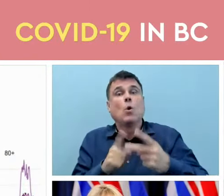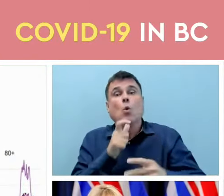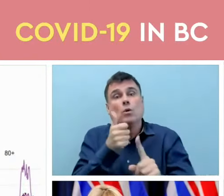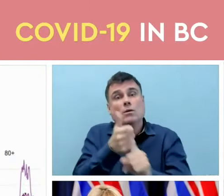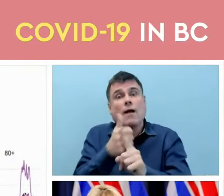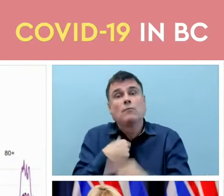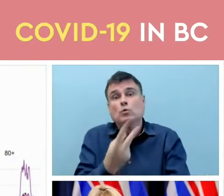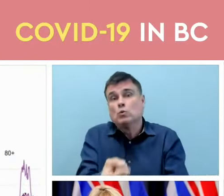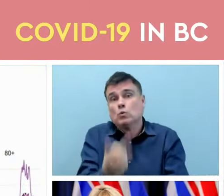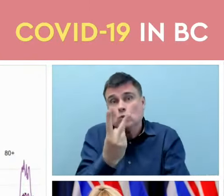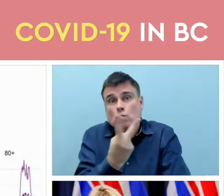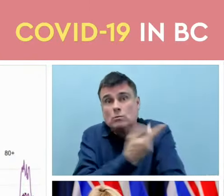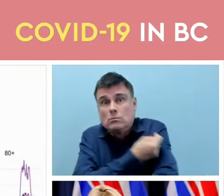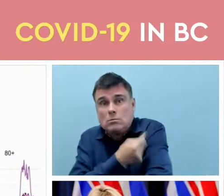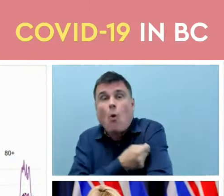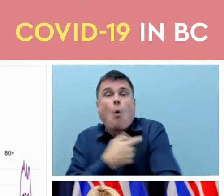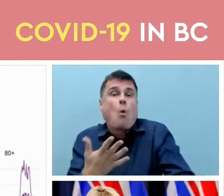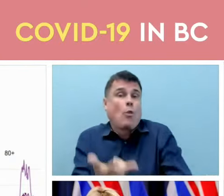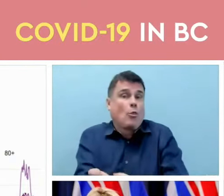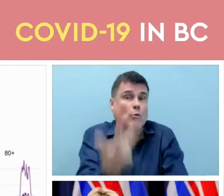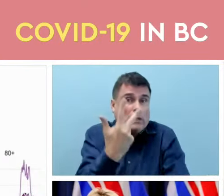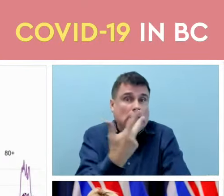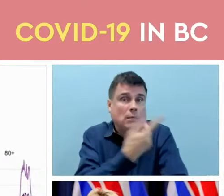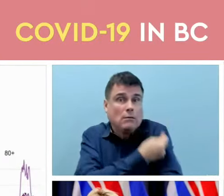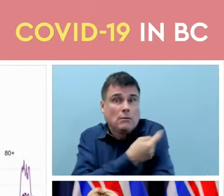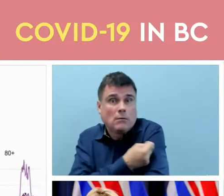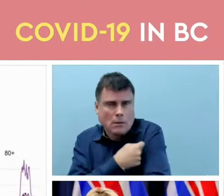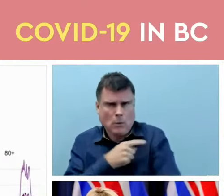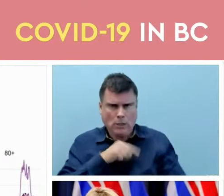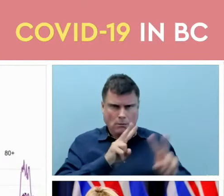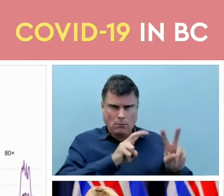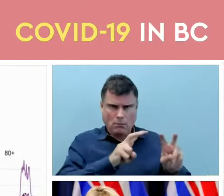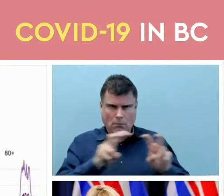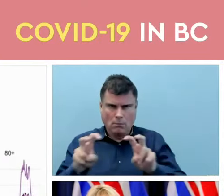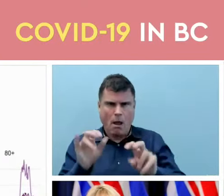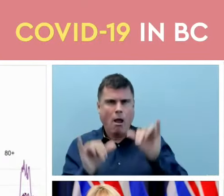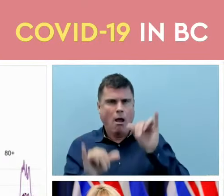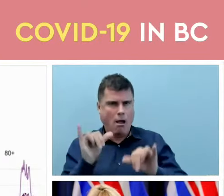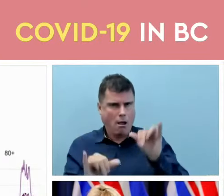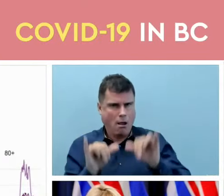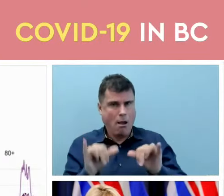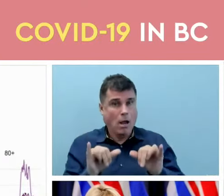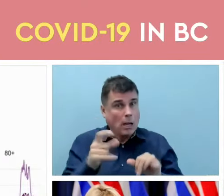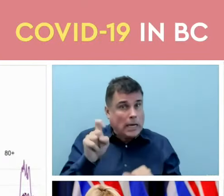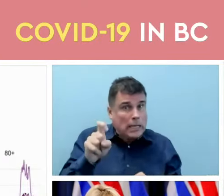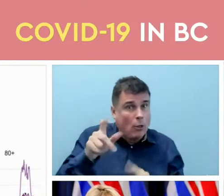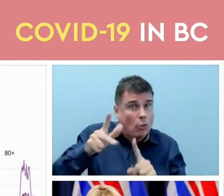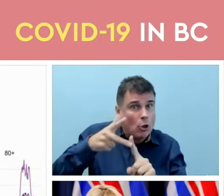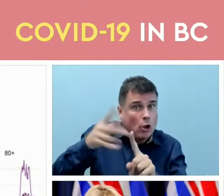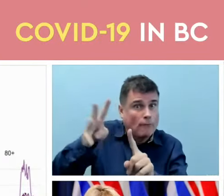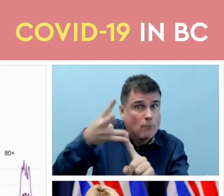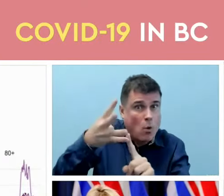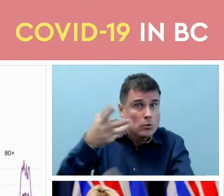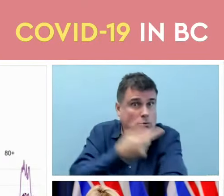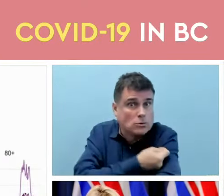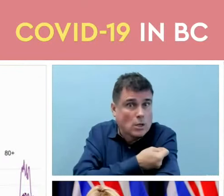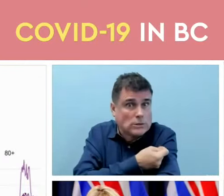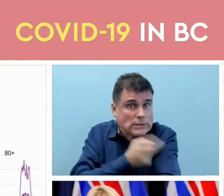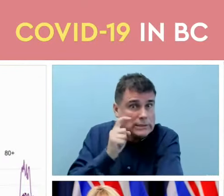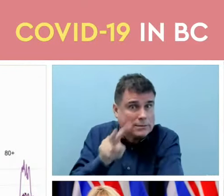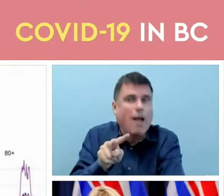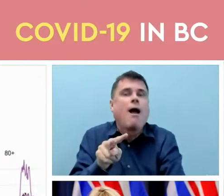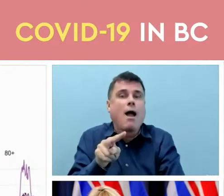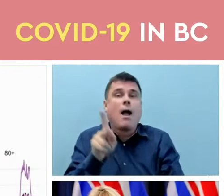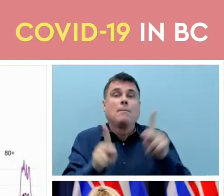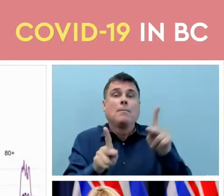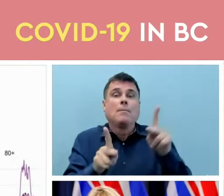there is a need for an additional dose. And here in BC we can see that people who have had their booster dose up to age 70